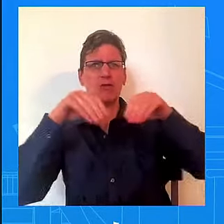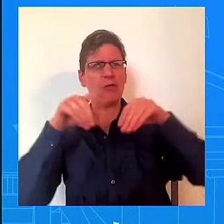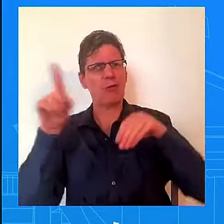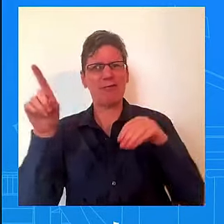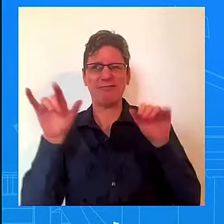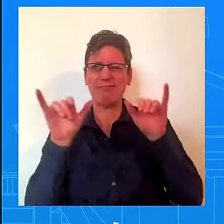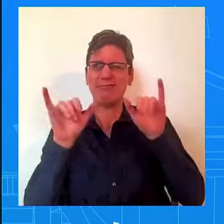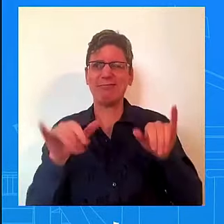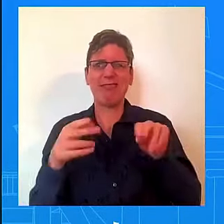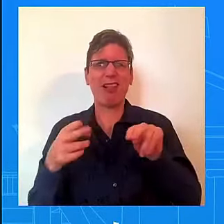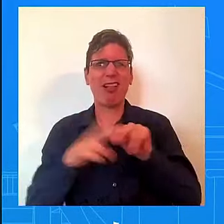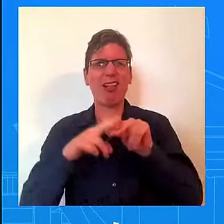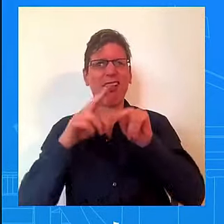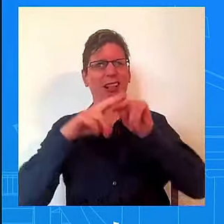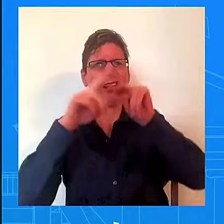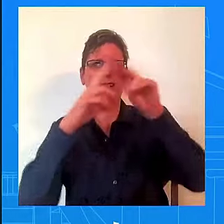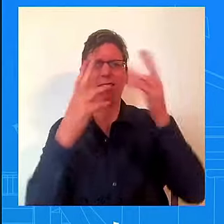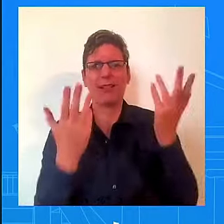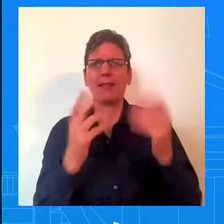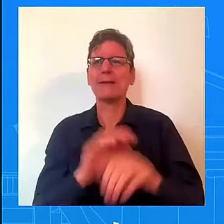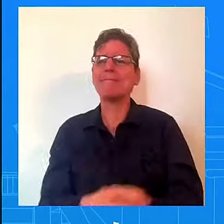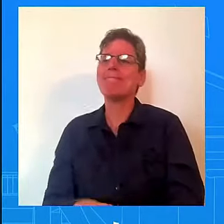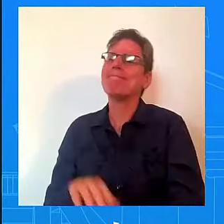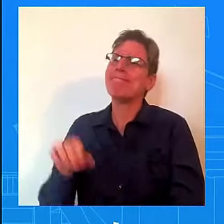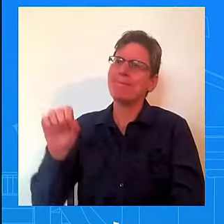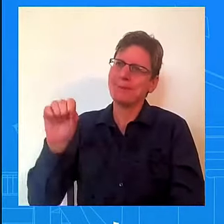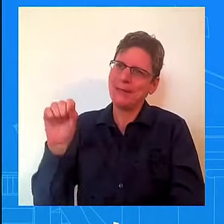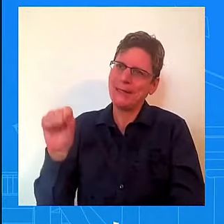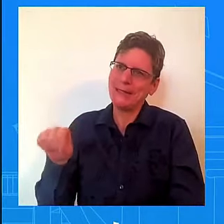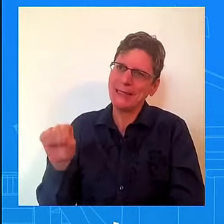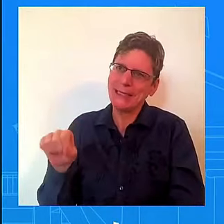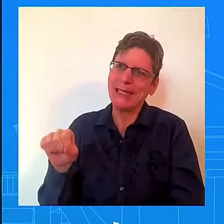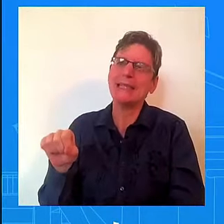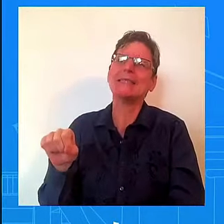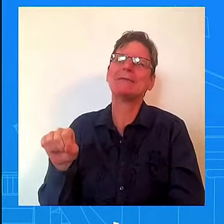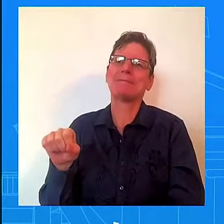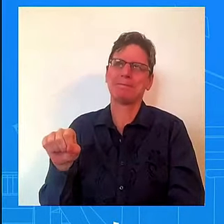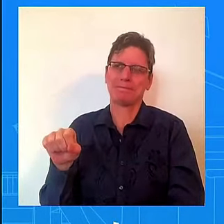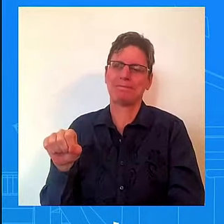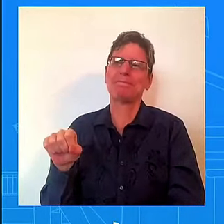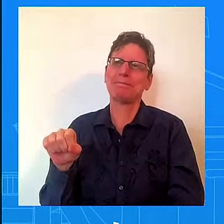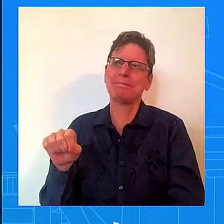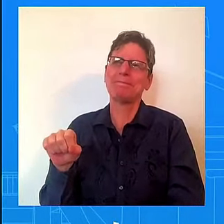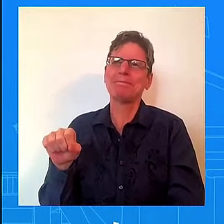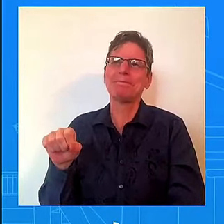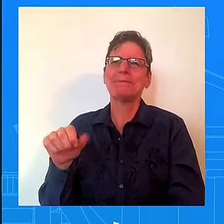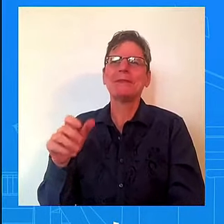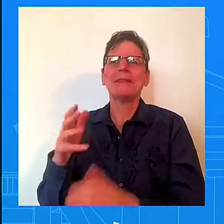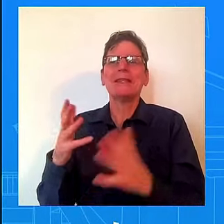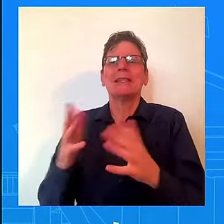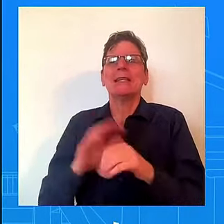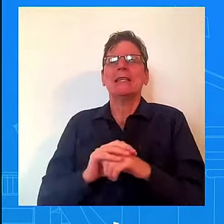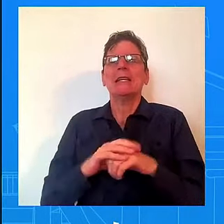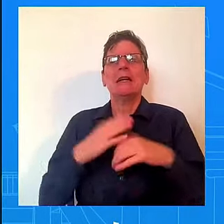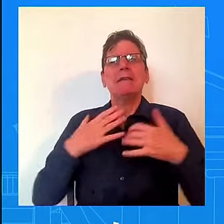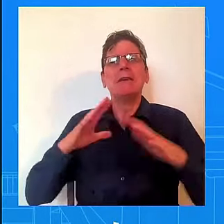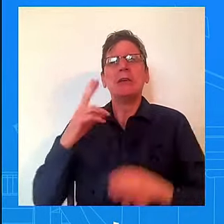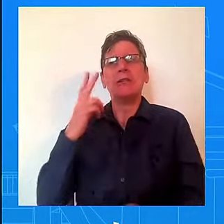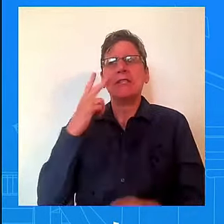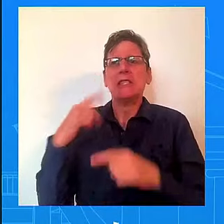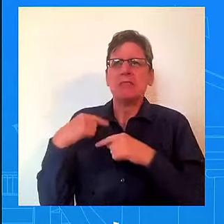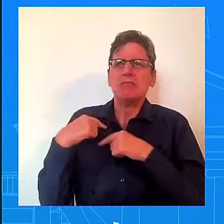have seen – now, to be clear, we have seen grocery prices come down over the past year or more. And so that is